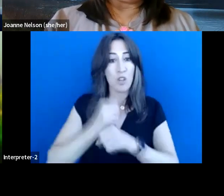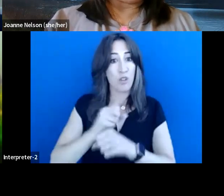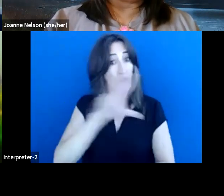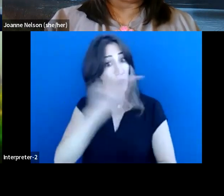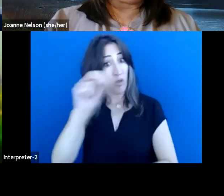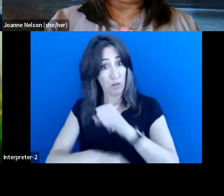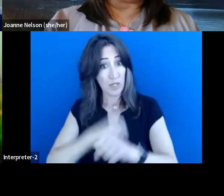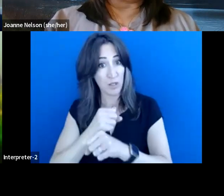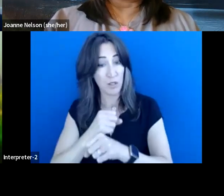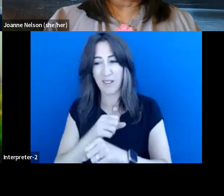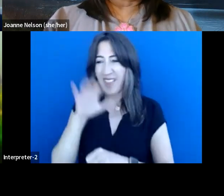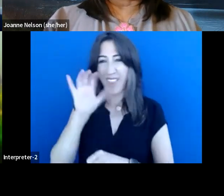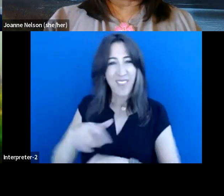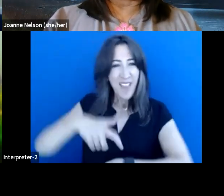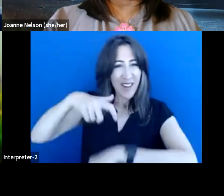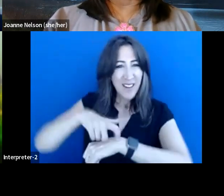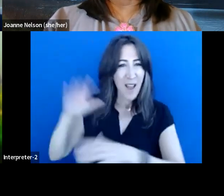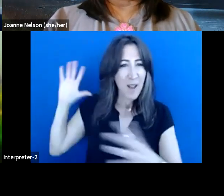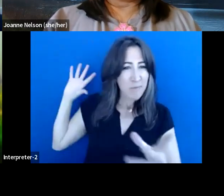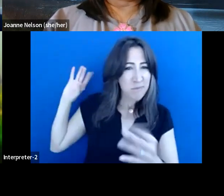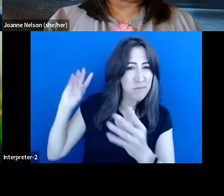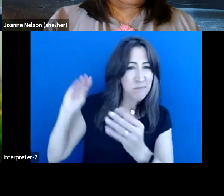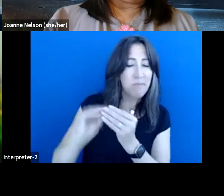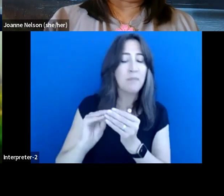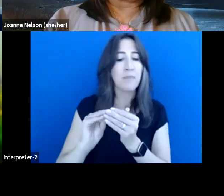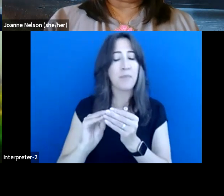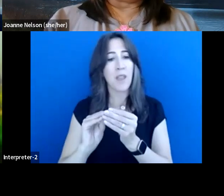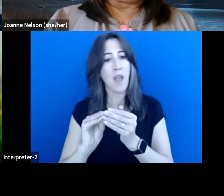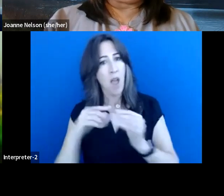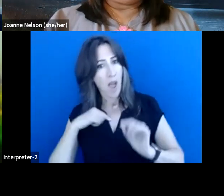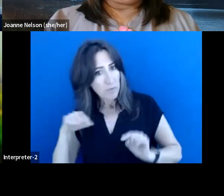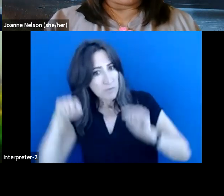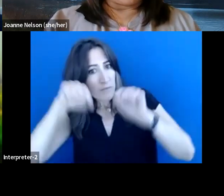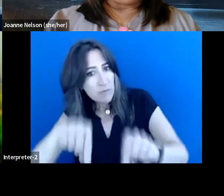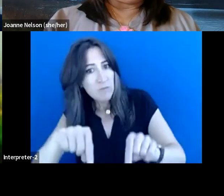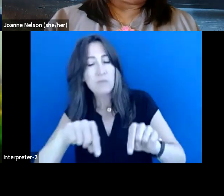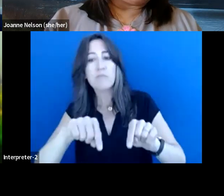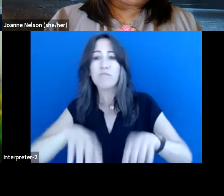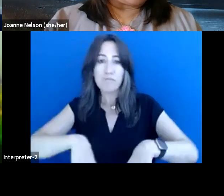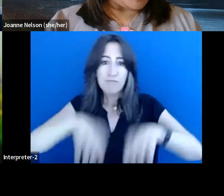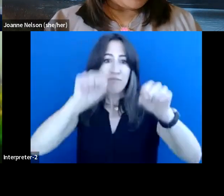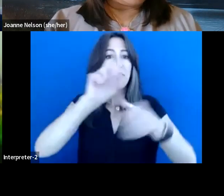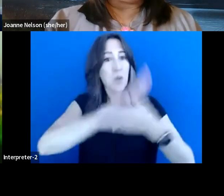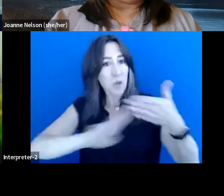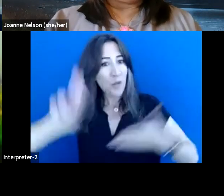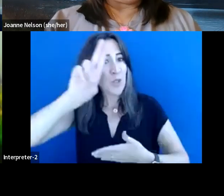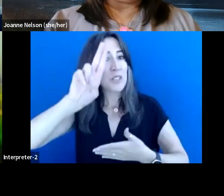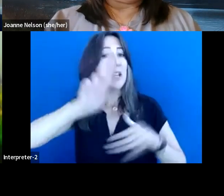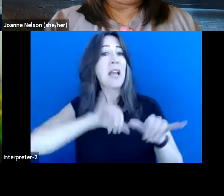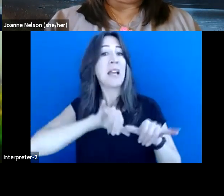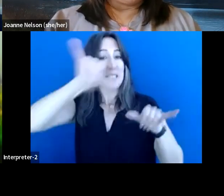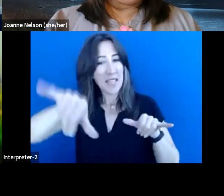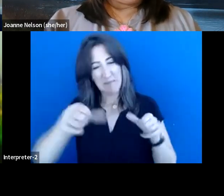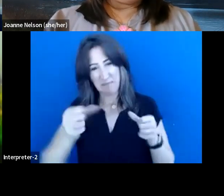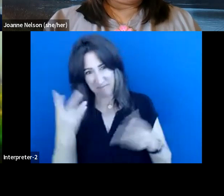years. And in that 30 years, you know, I went down there for university and stayed, as a lot of